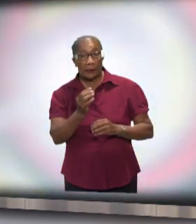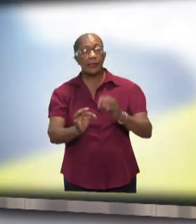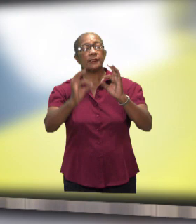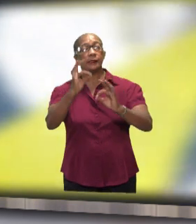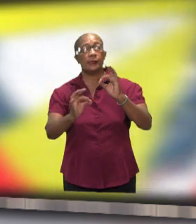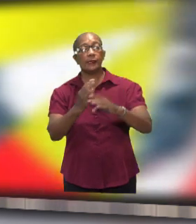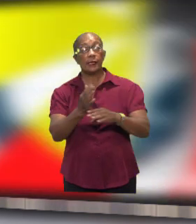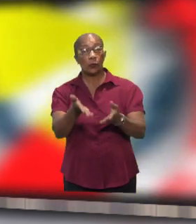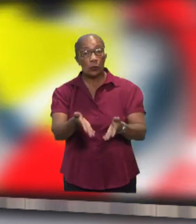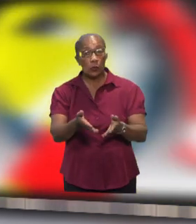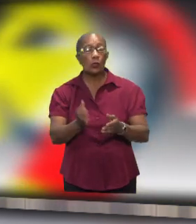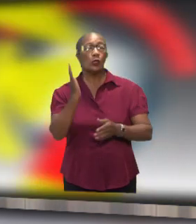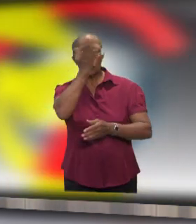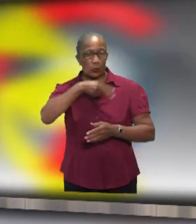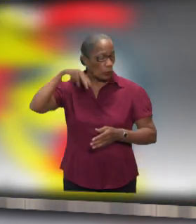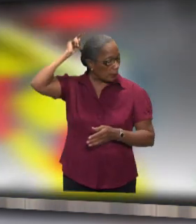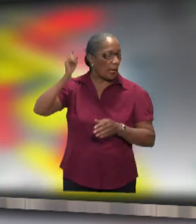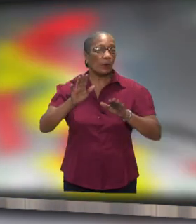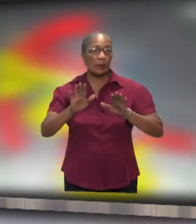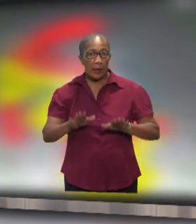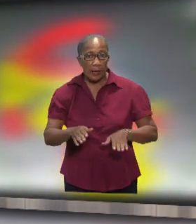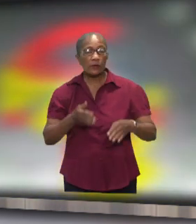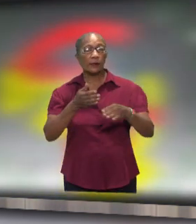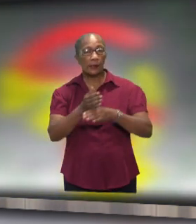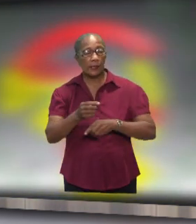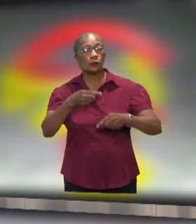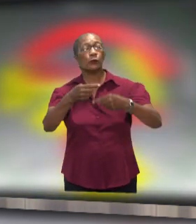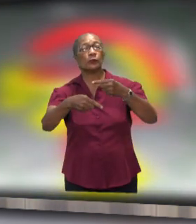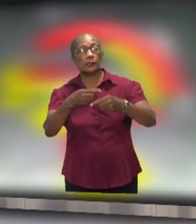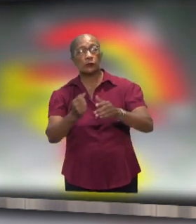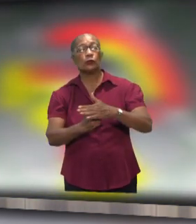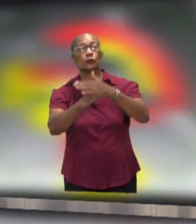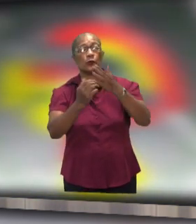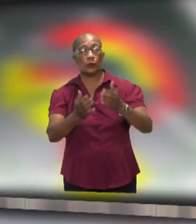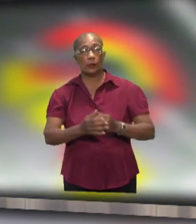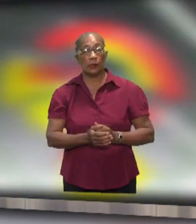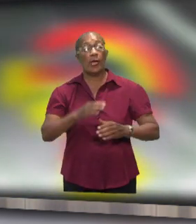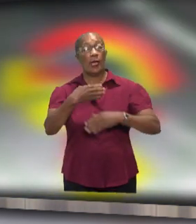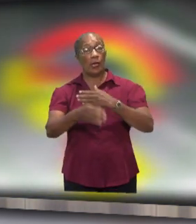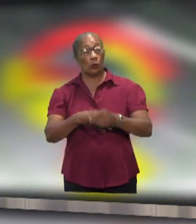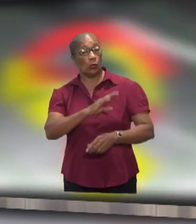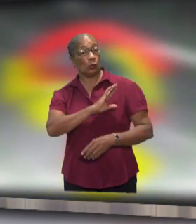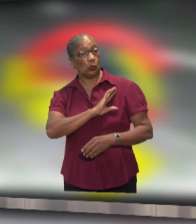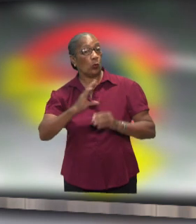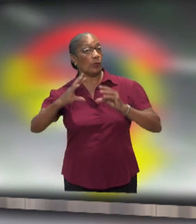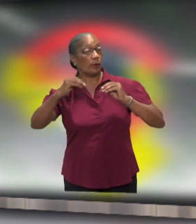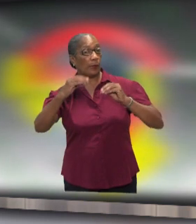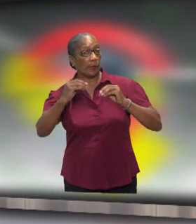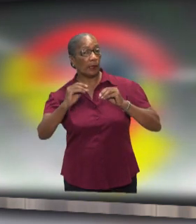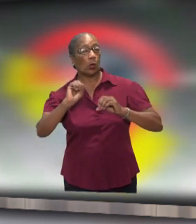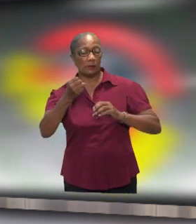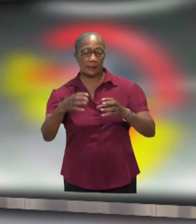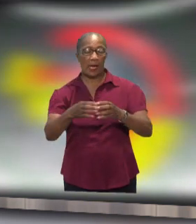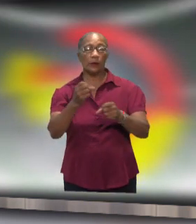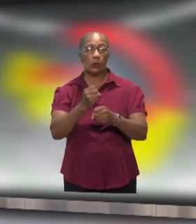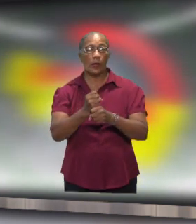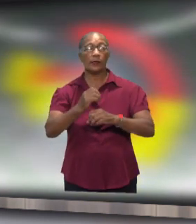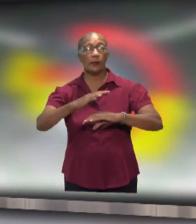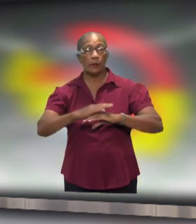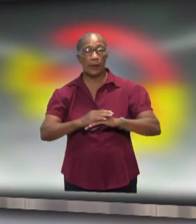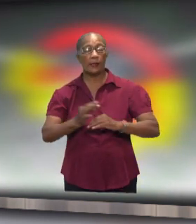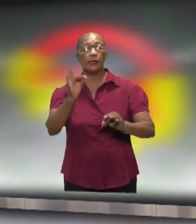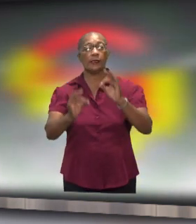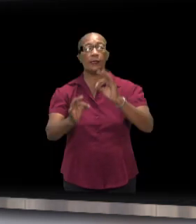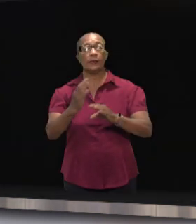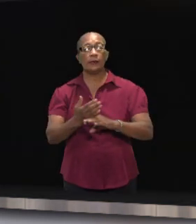the Netherlands by the Central Bank of Suriname. Despite the lawsuit in progress, Suriname remains supporting the legal process